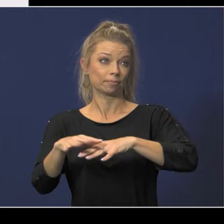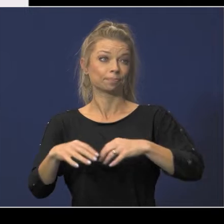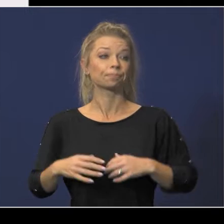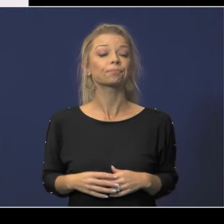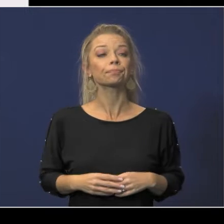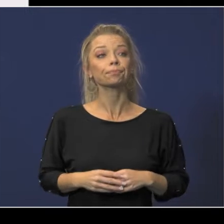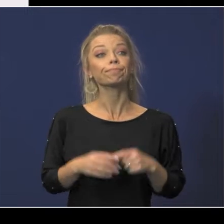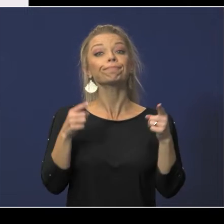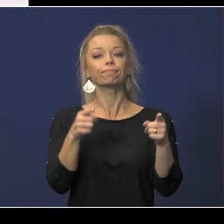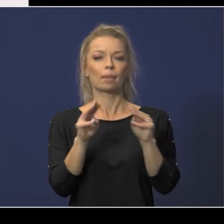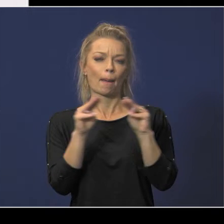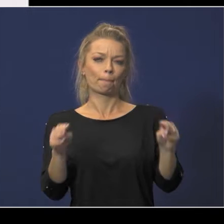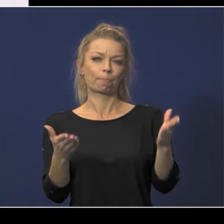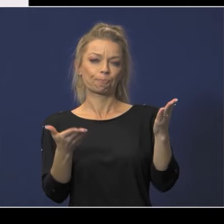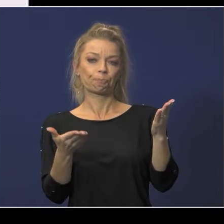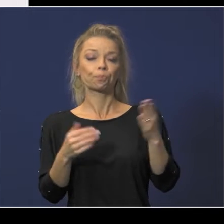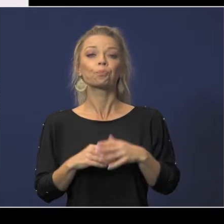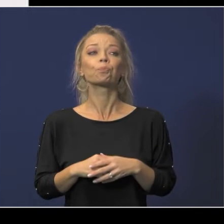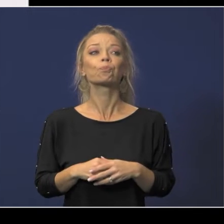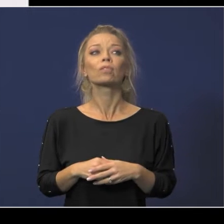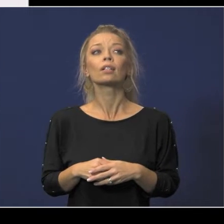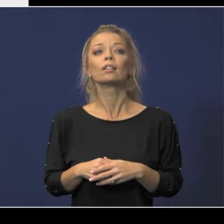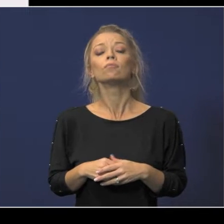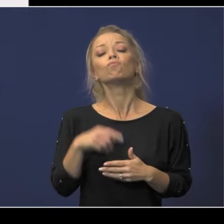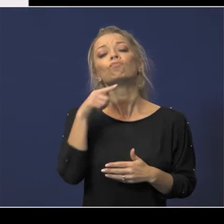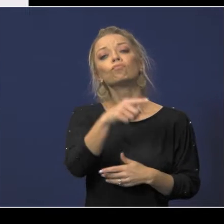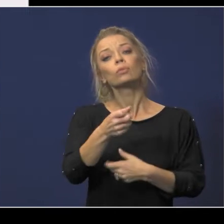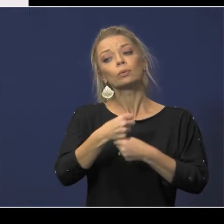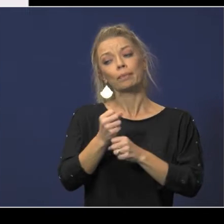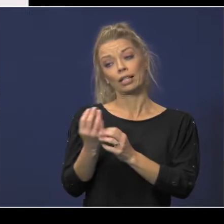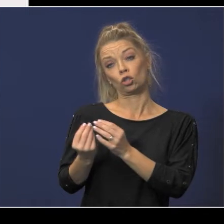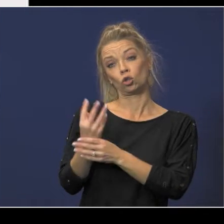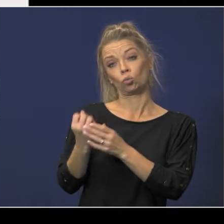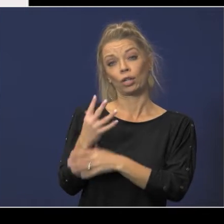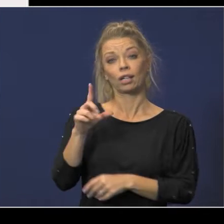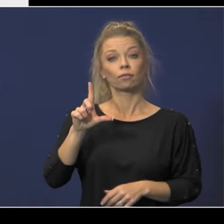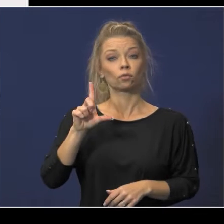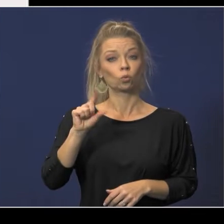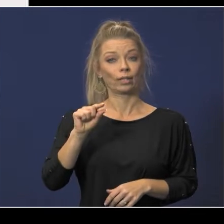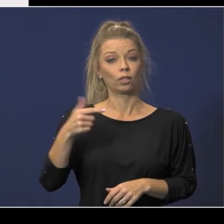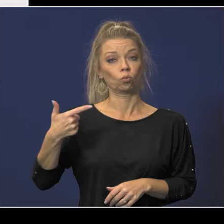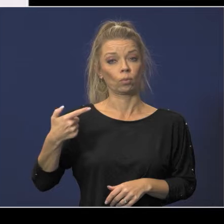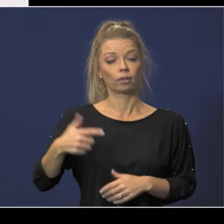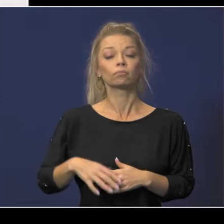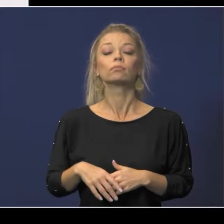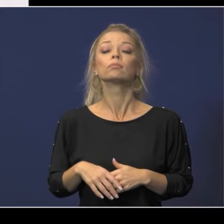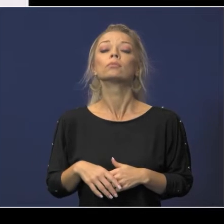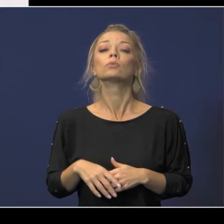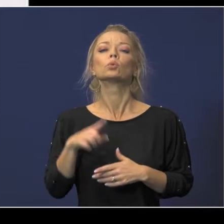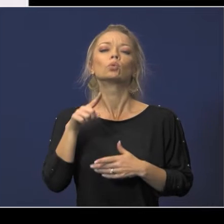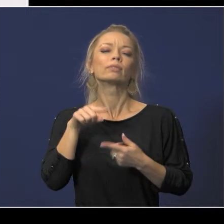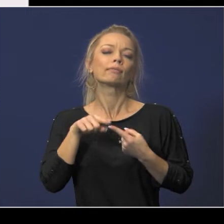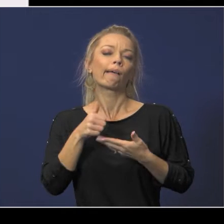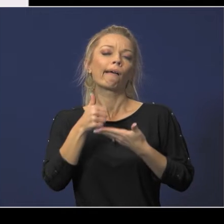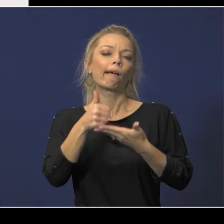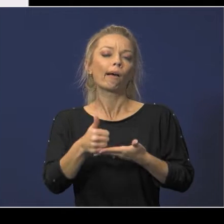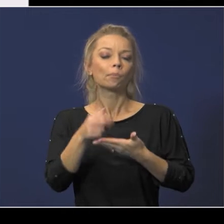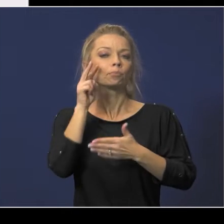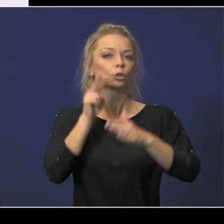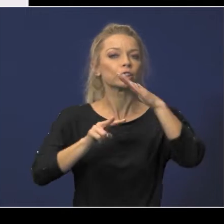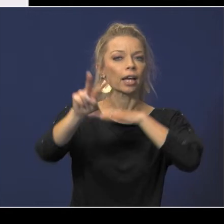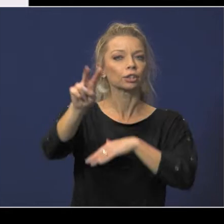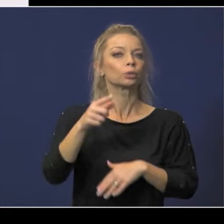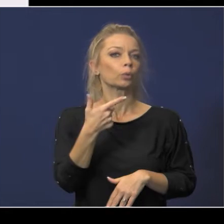okay now for the maps this building utilization map was produced in the spring of 2021 to help with the 2122 projections and boundaries